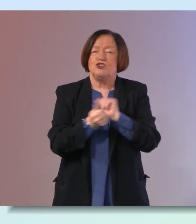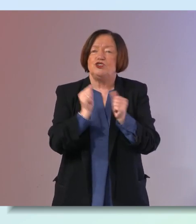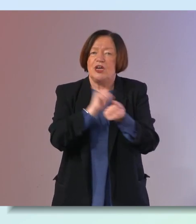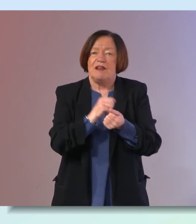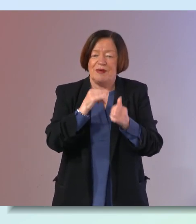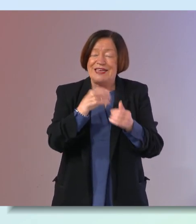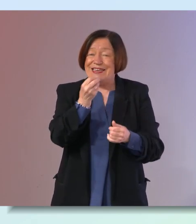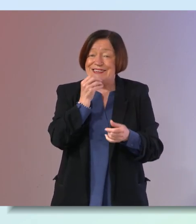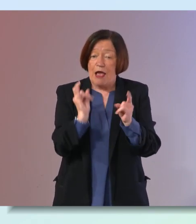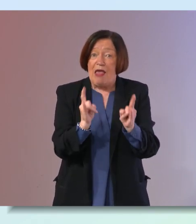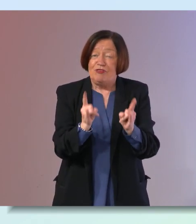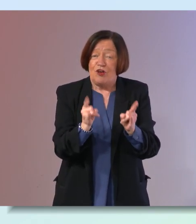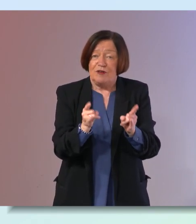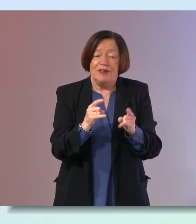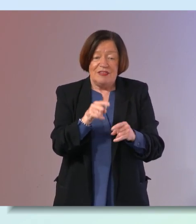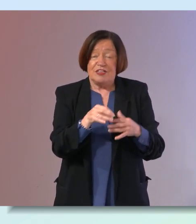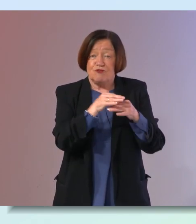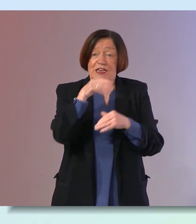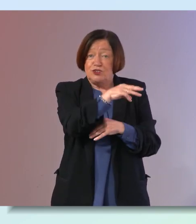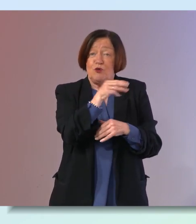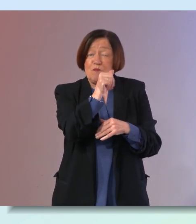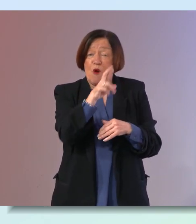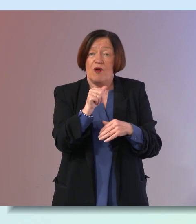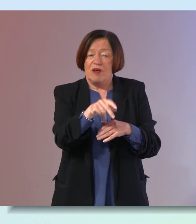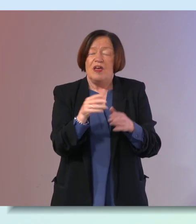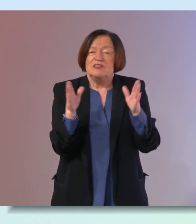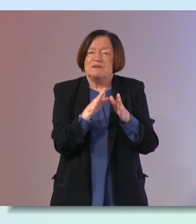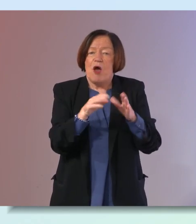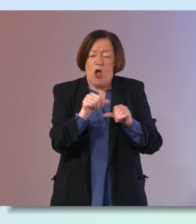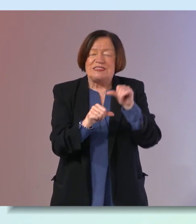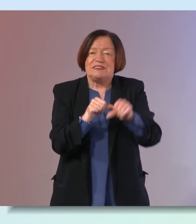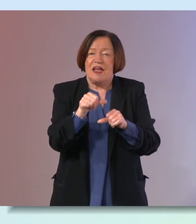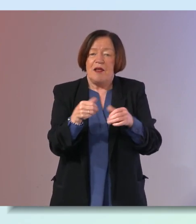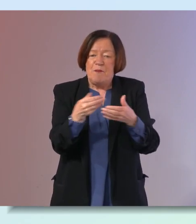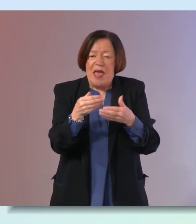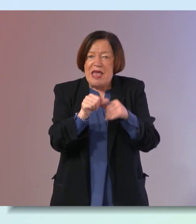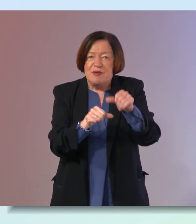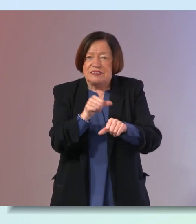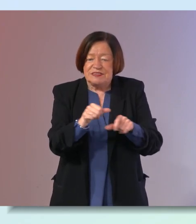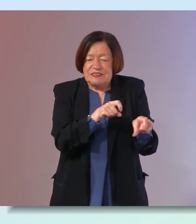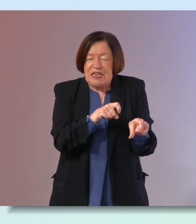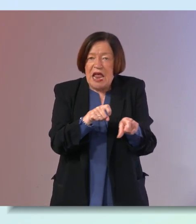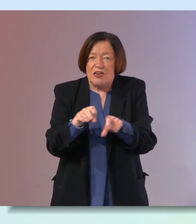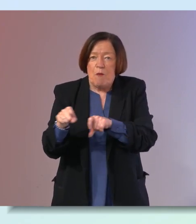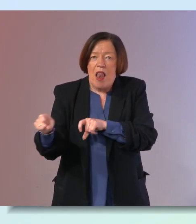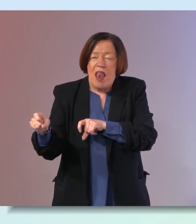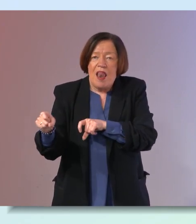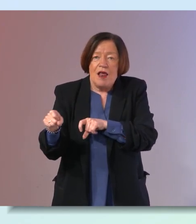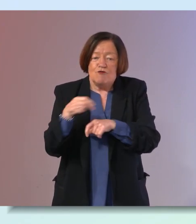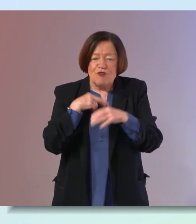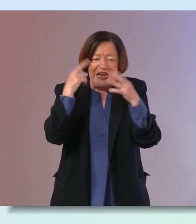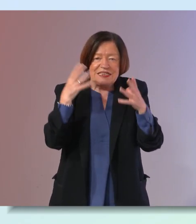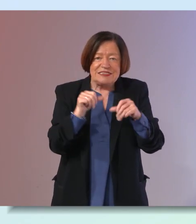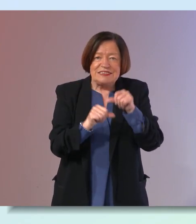eating healthier so this relates to you maura orna small steps baby steps sustainable realistic steps